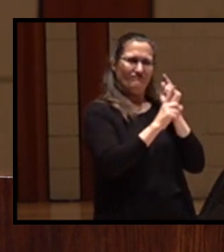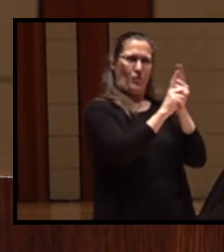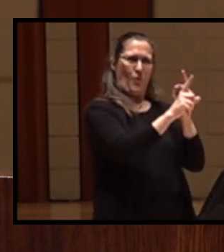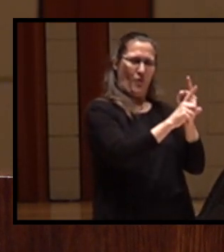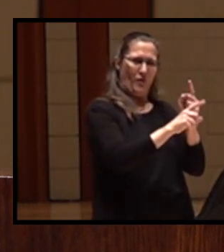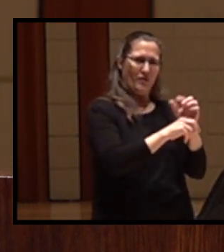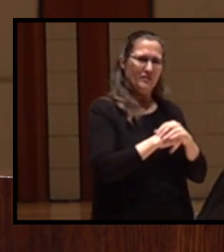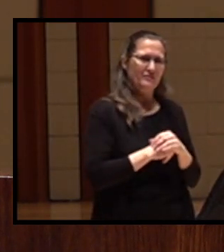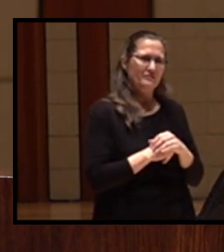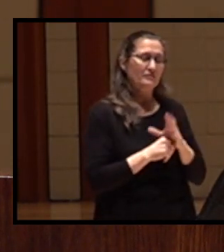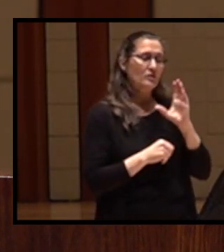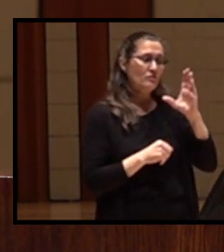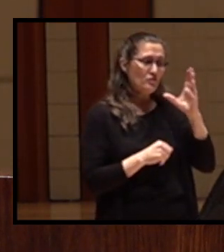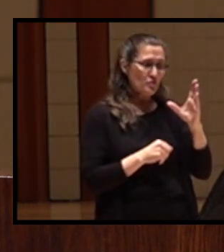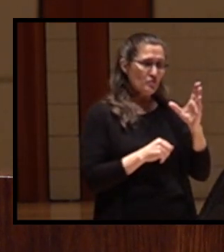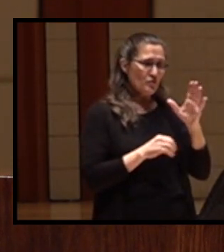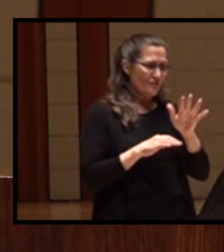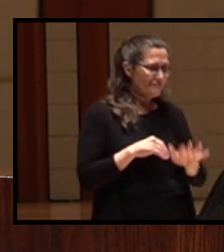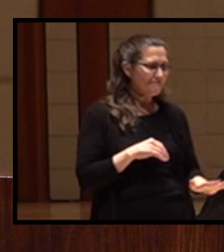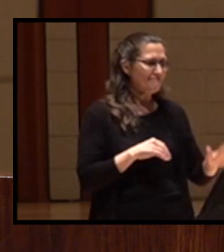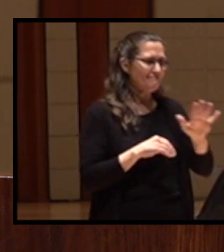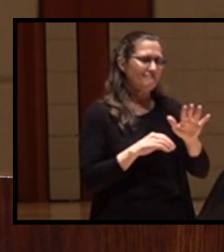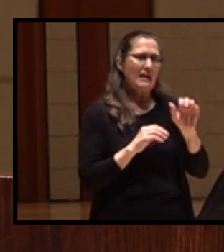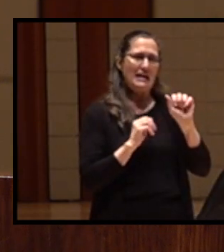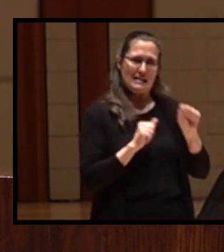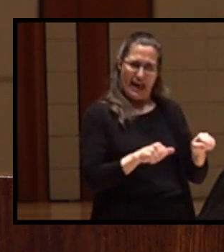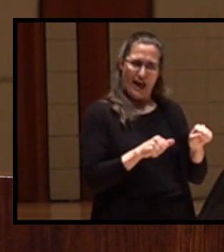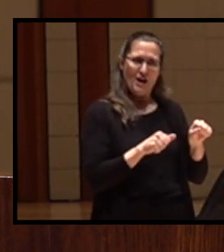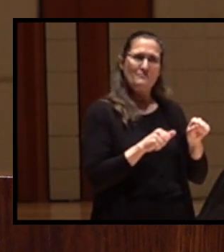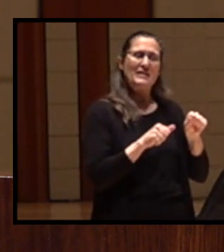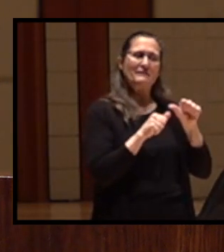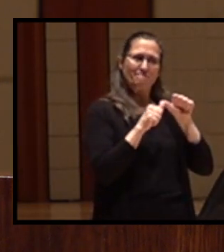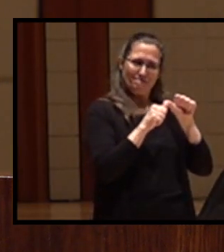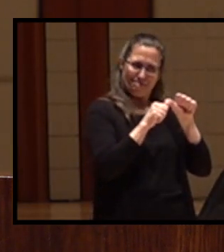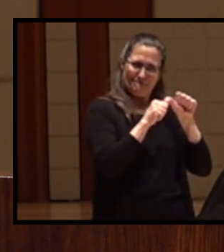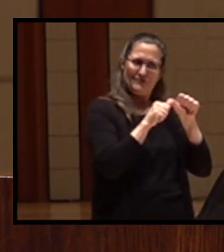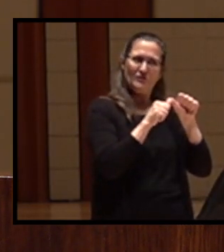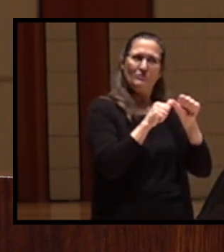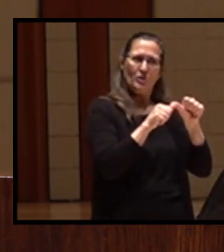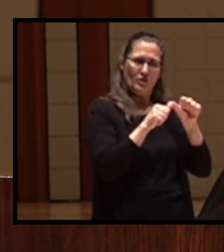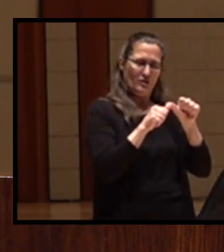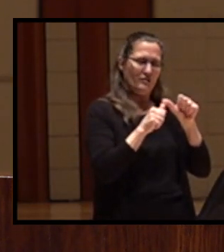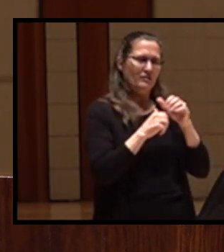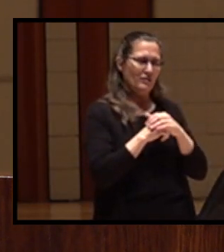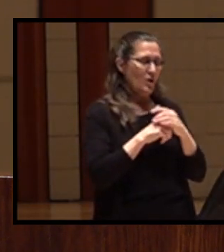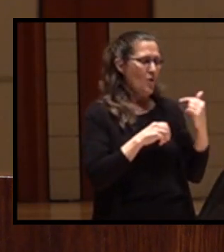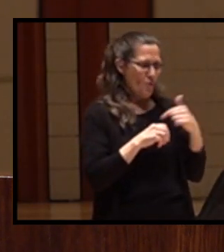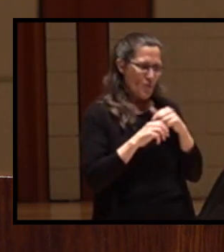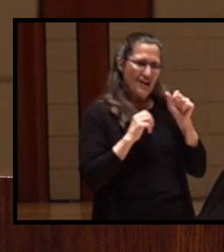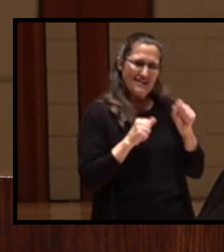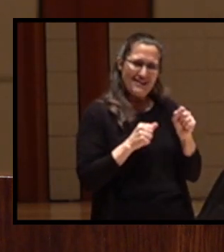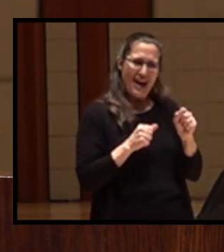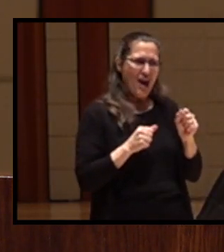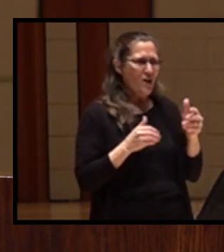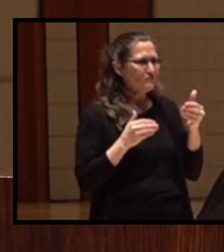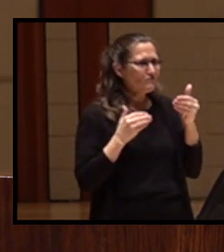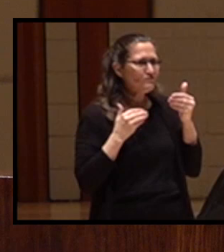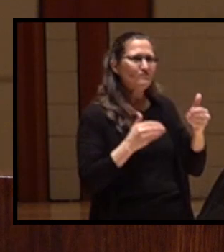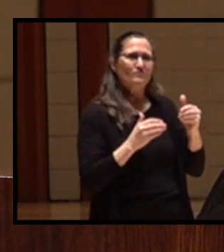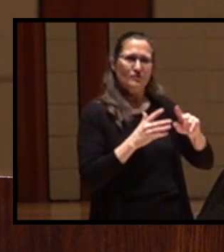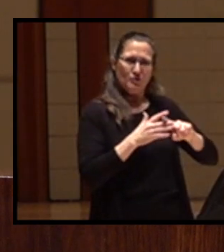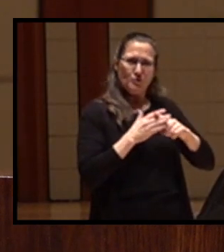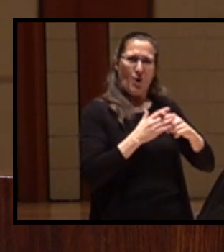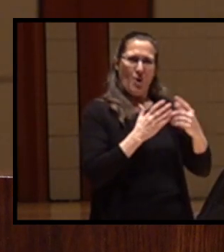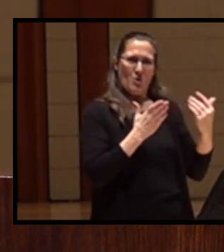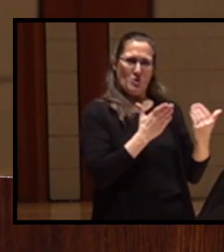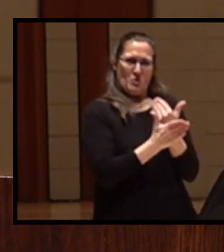The future of the Klamath Basin can be sustainable and we can blaze a trail if we